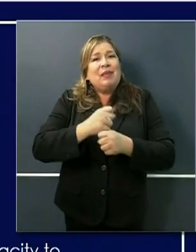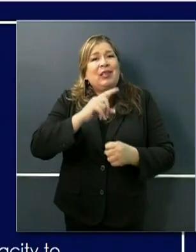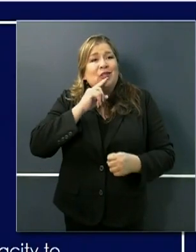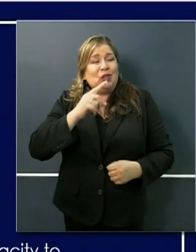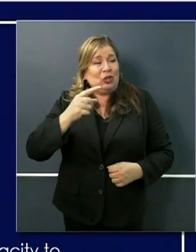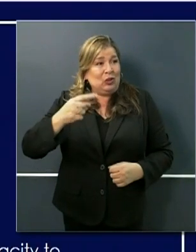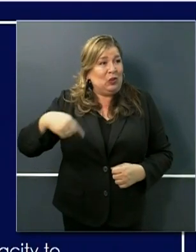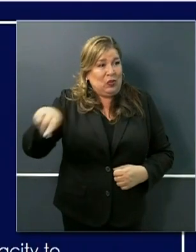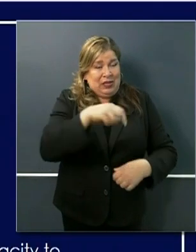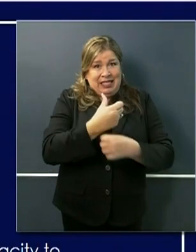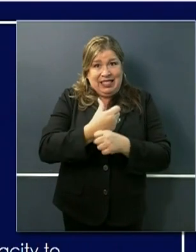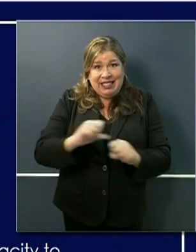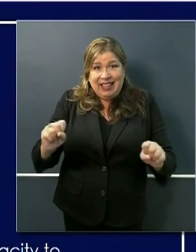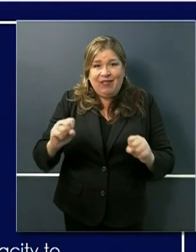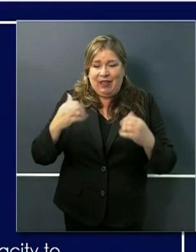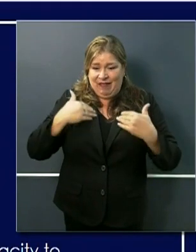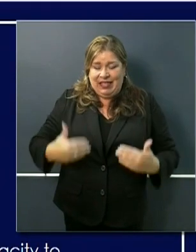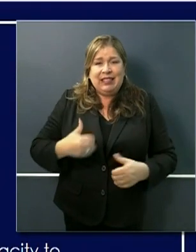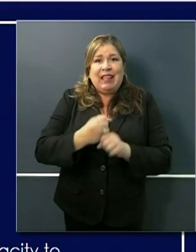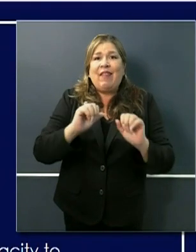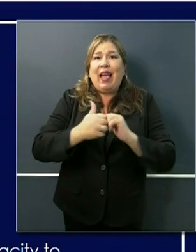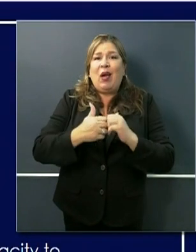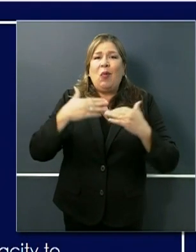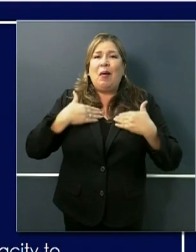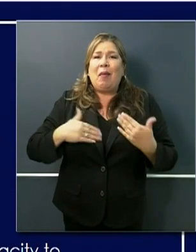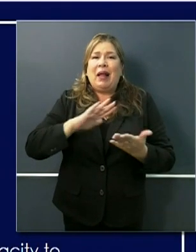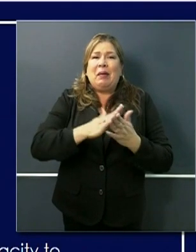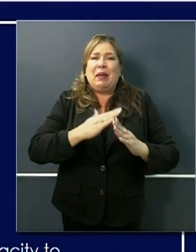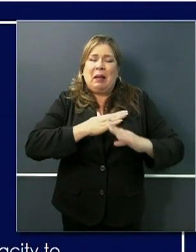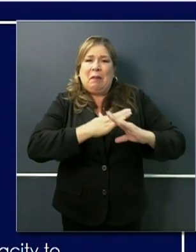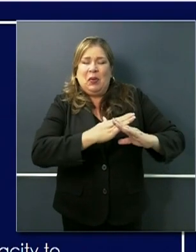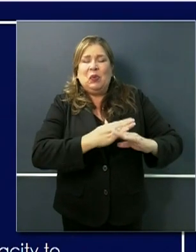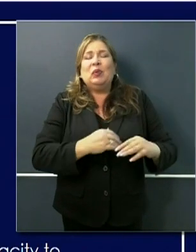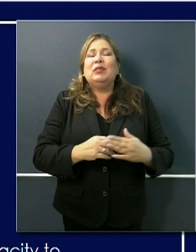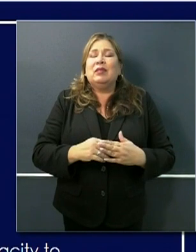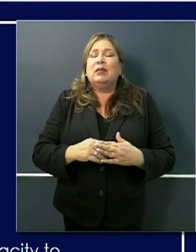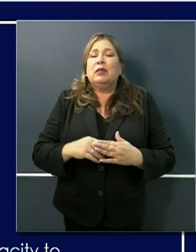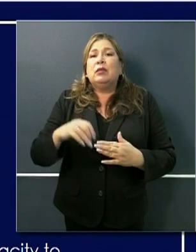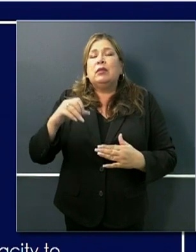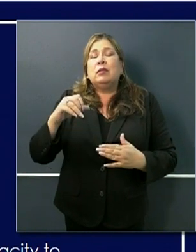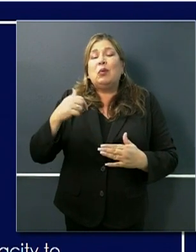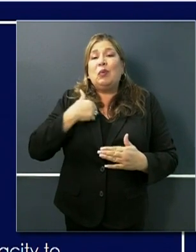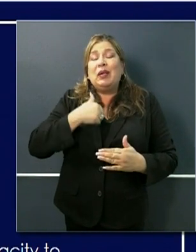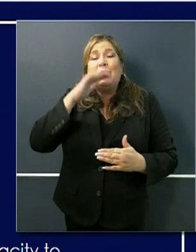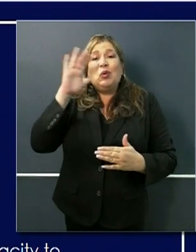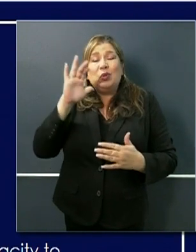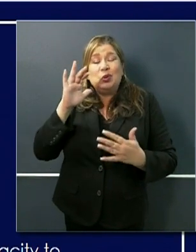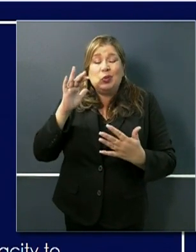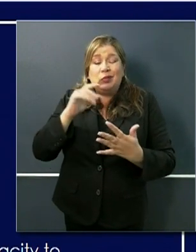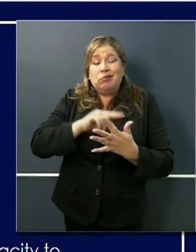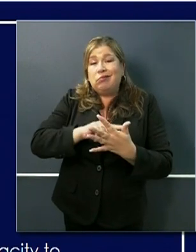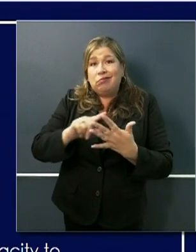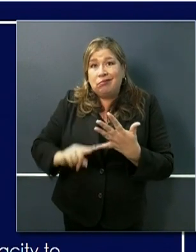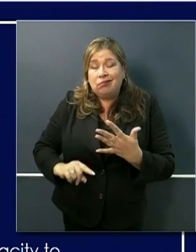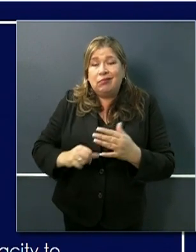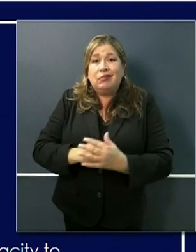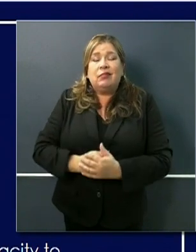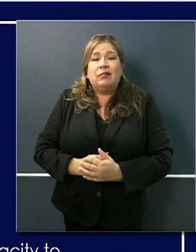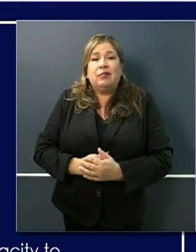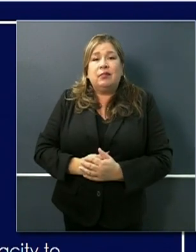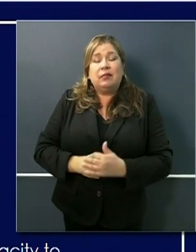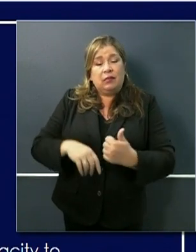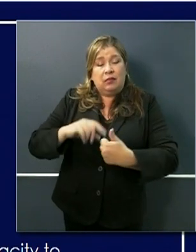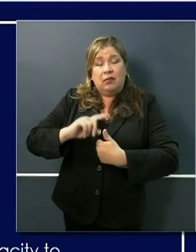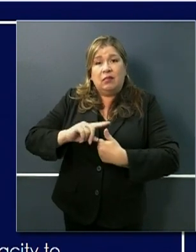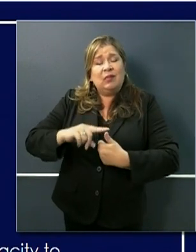that we're safe from COVID-19 in our communities our actions will align to achieve the following first of all we